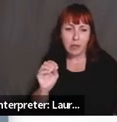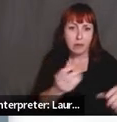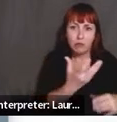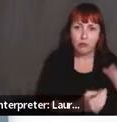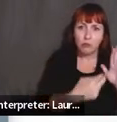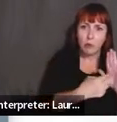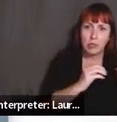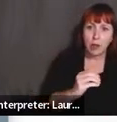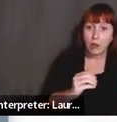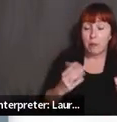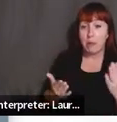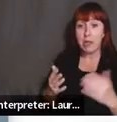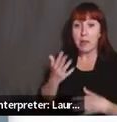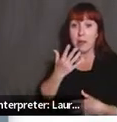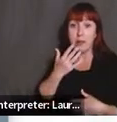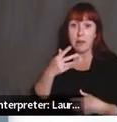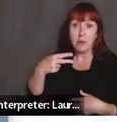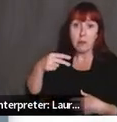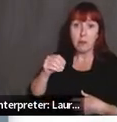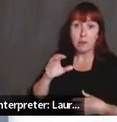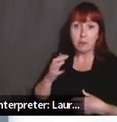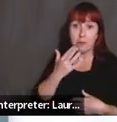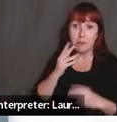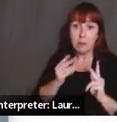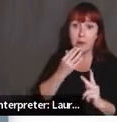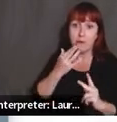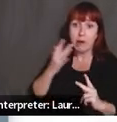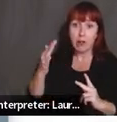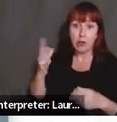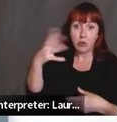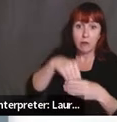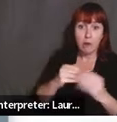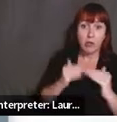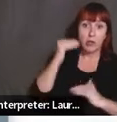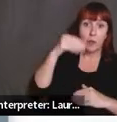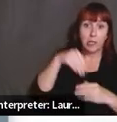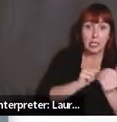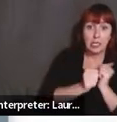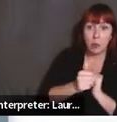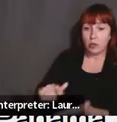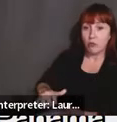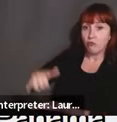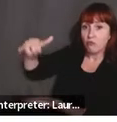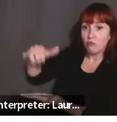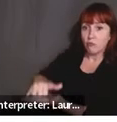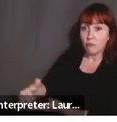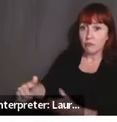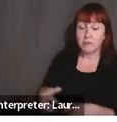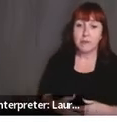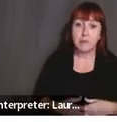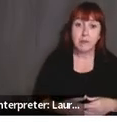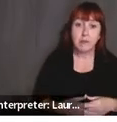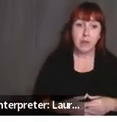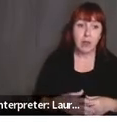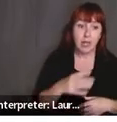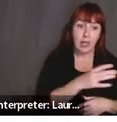areas, she'll mention that. So I love this activity that she does. All right. And then